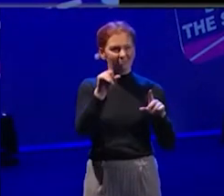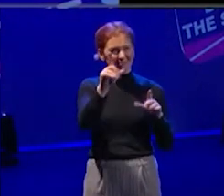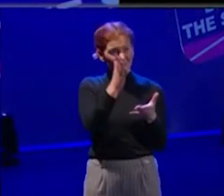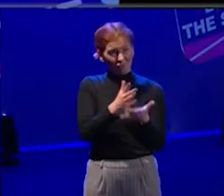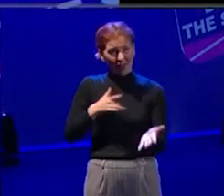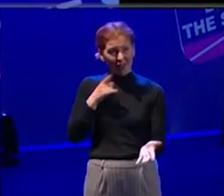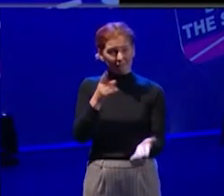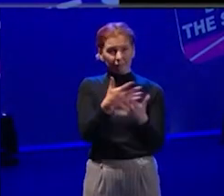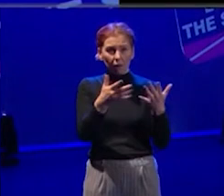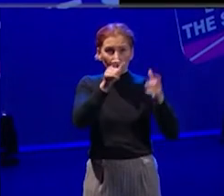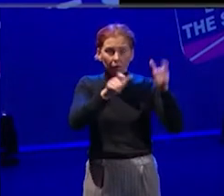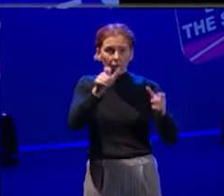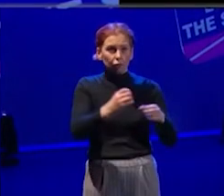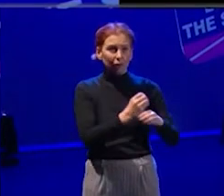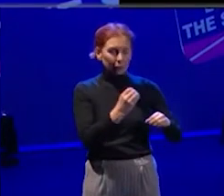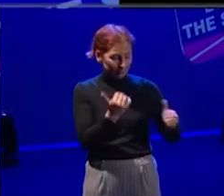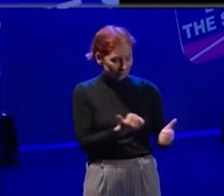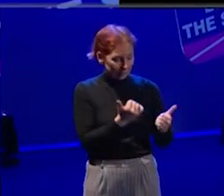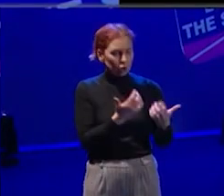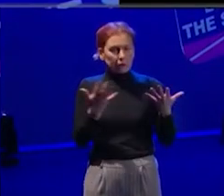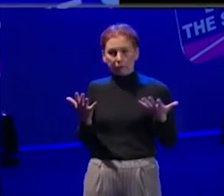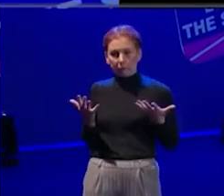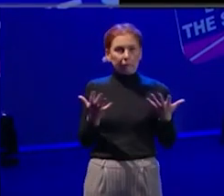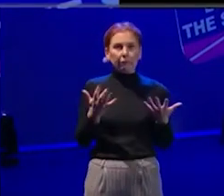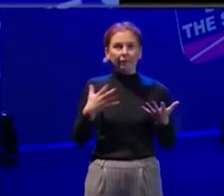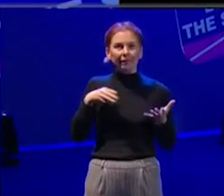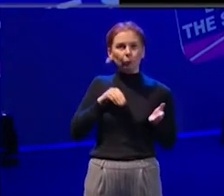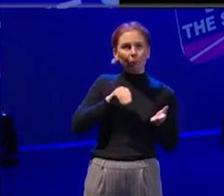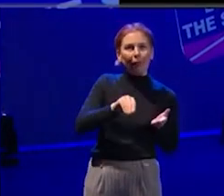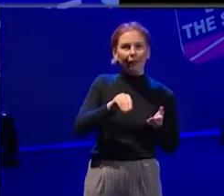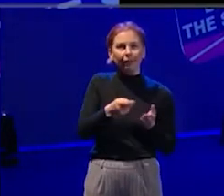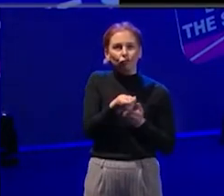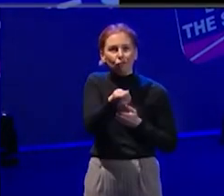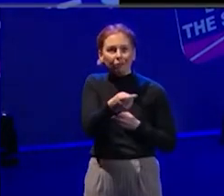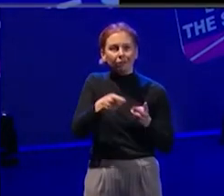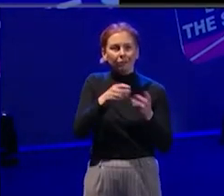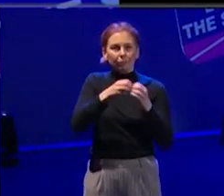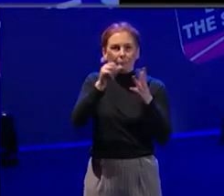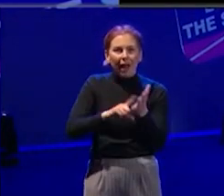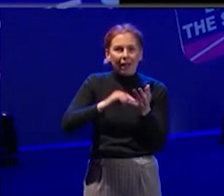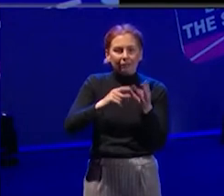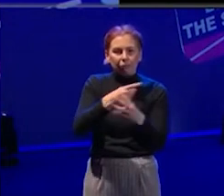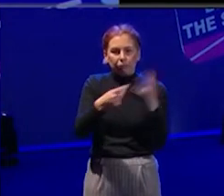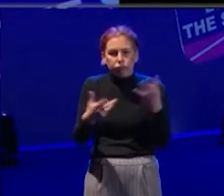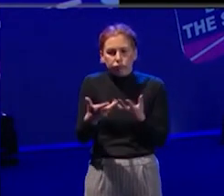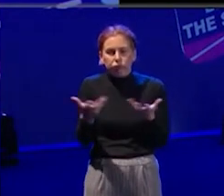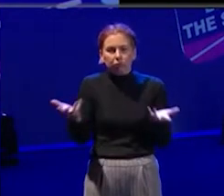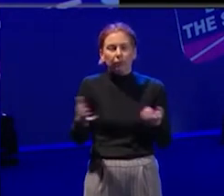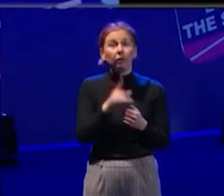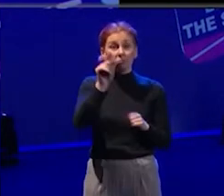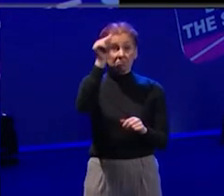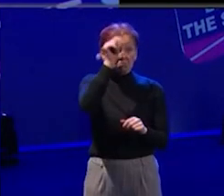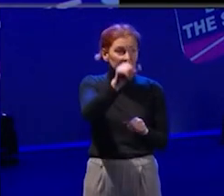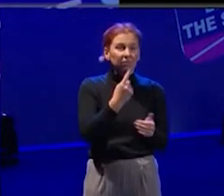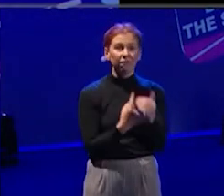rent and bills to pay, like, what's the kind of the realistic recommendation, I guess, because freelance, yeah, is great. But actually,